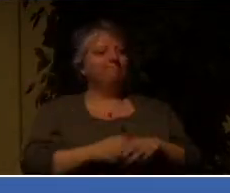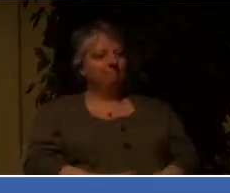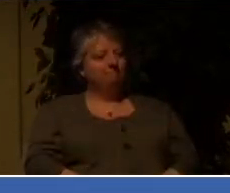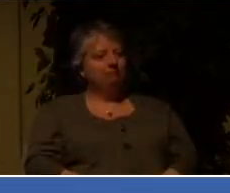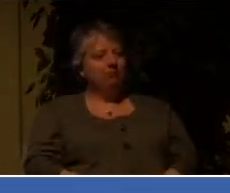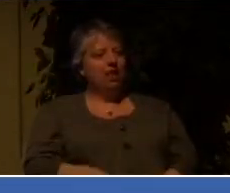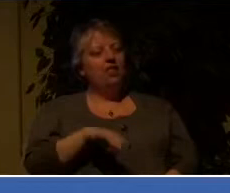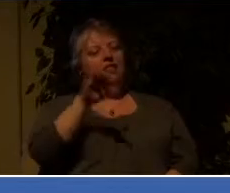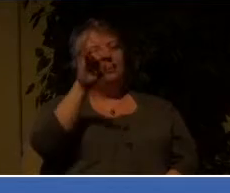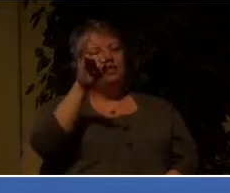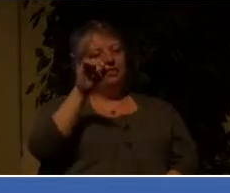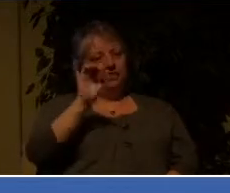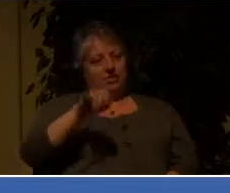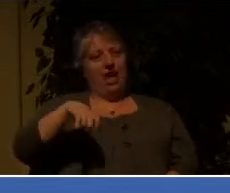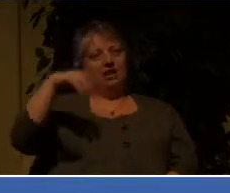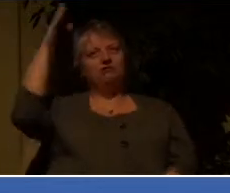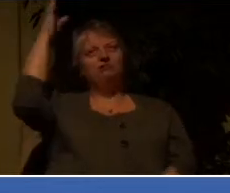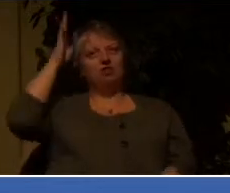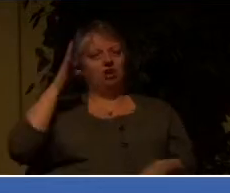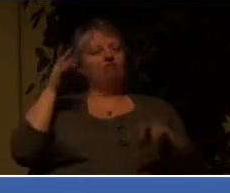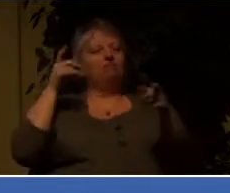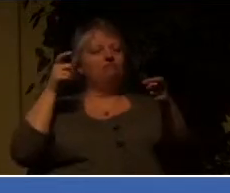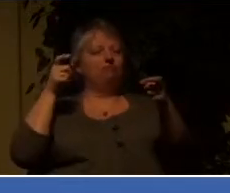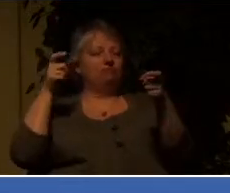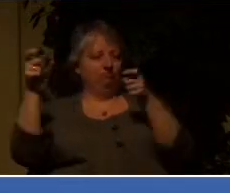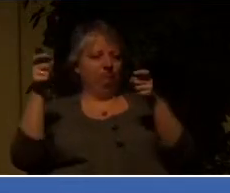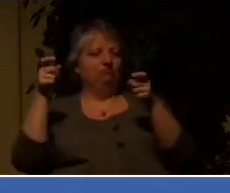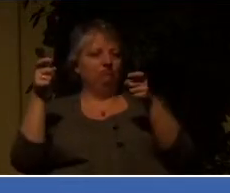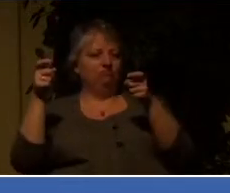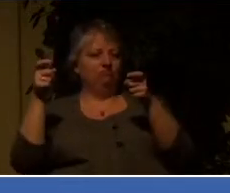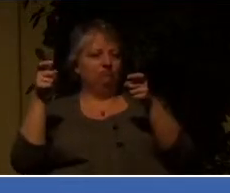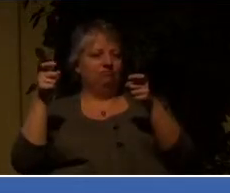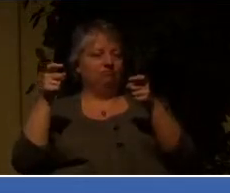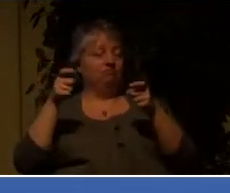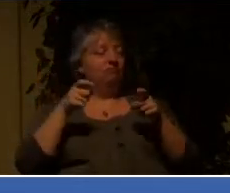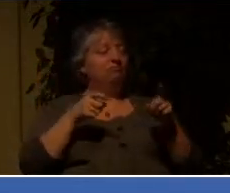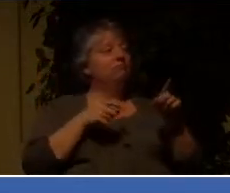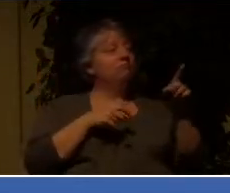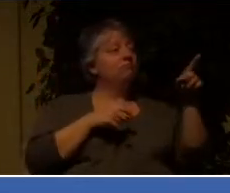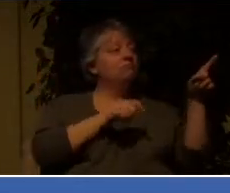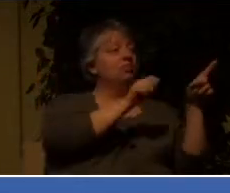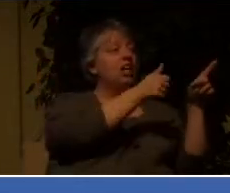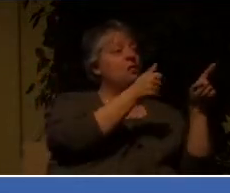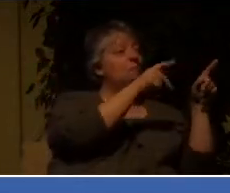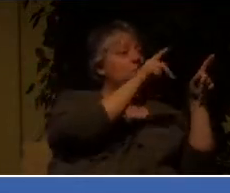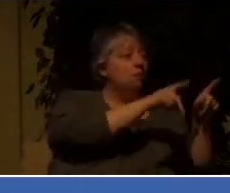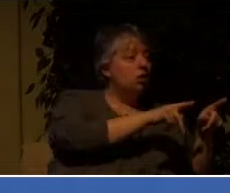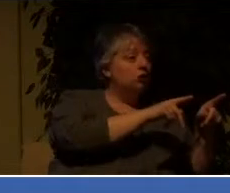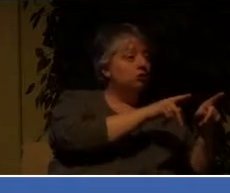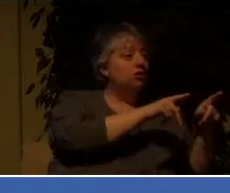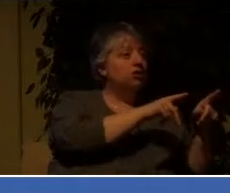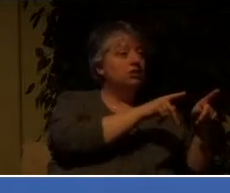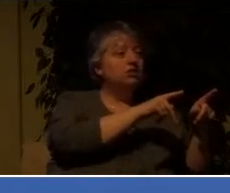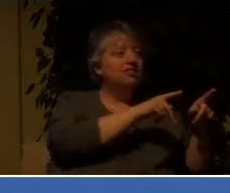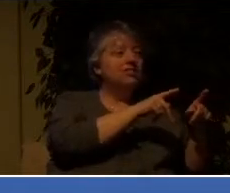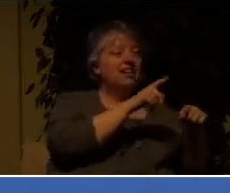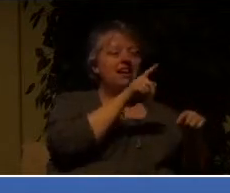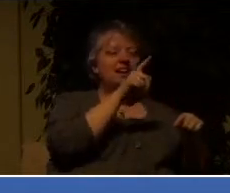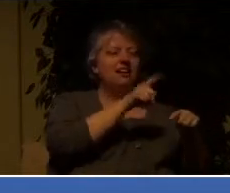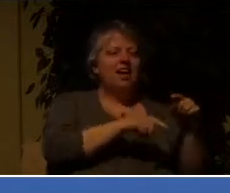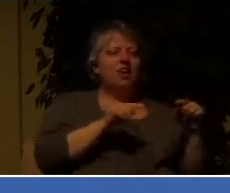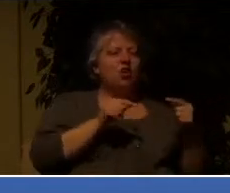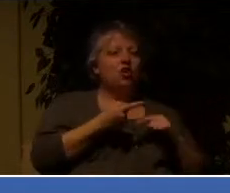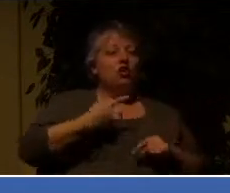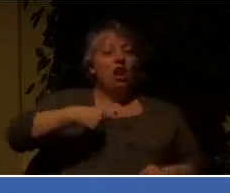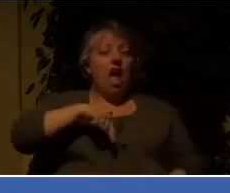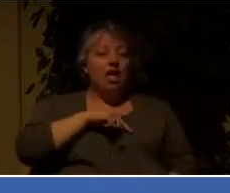sovereignty of God. Nobody can take us out. Nobody can do anything to us unless